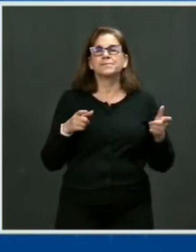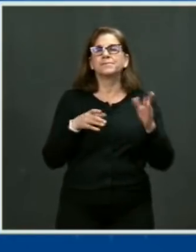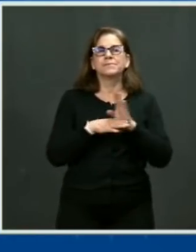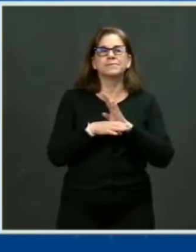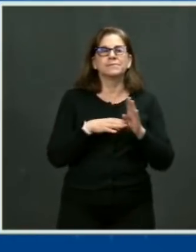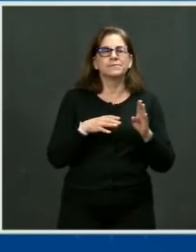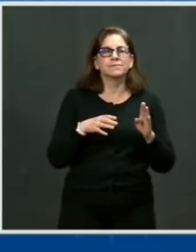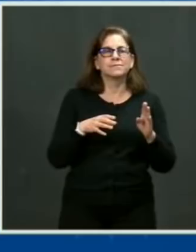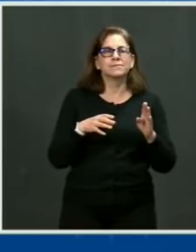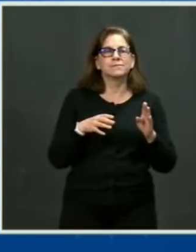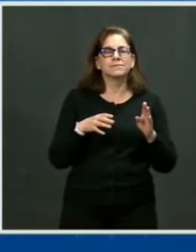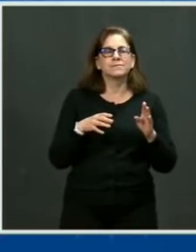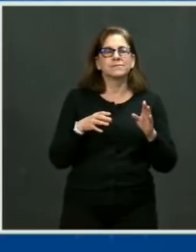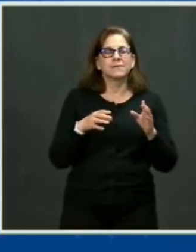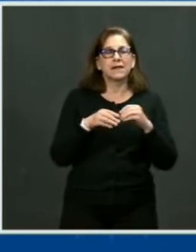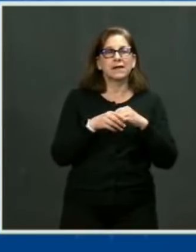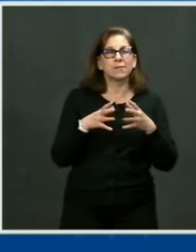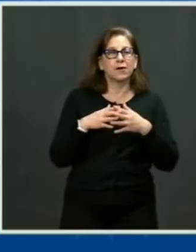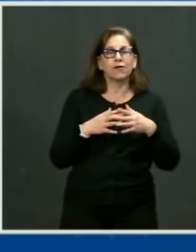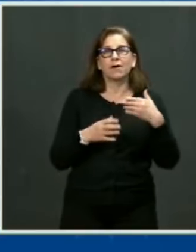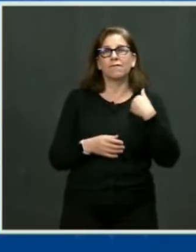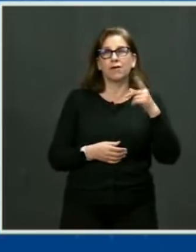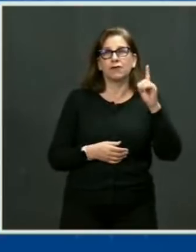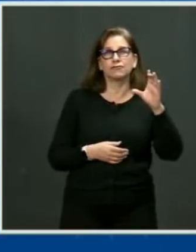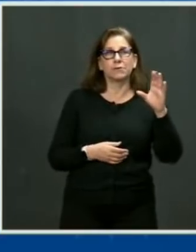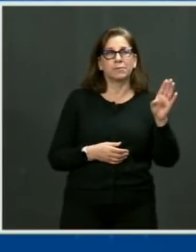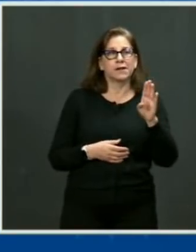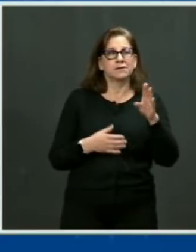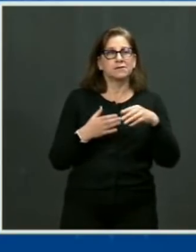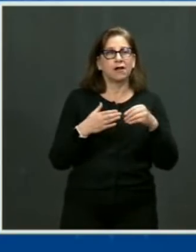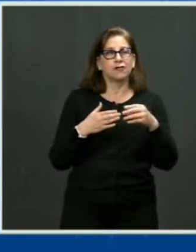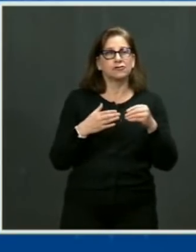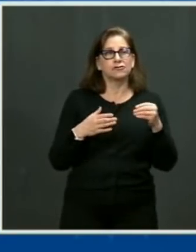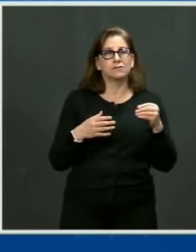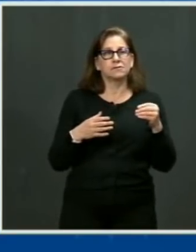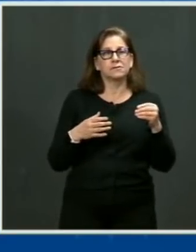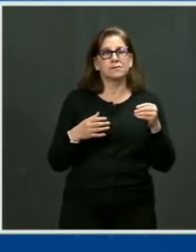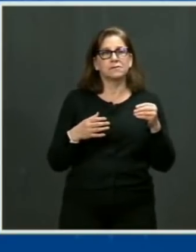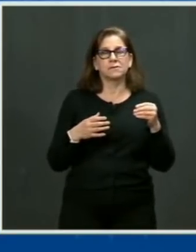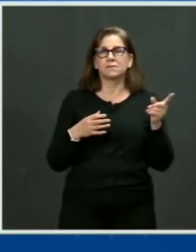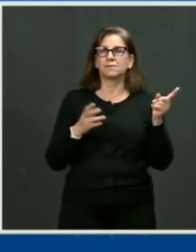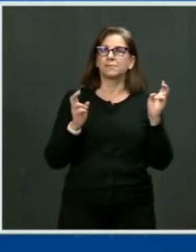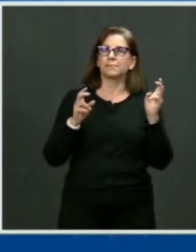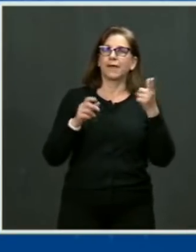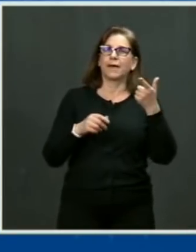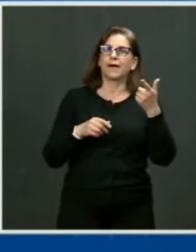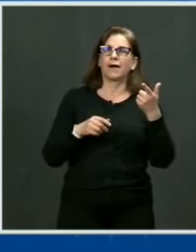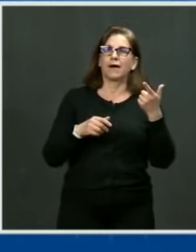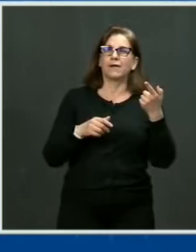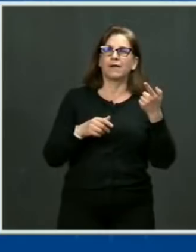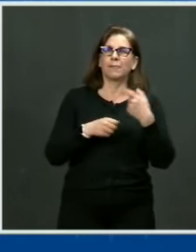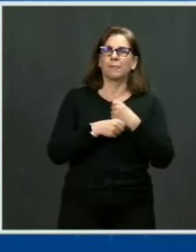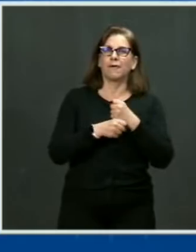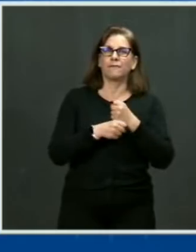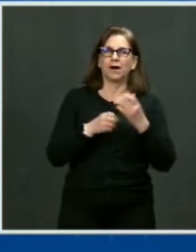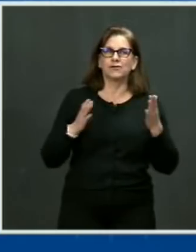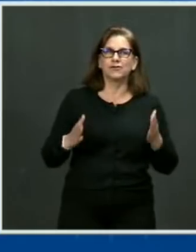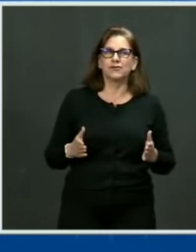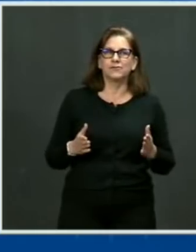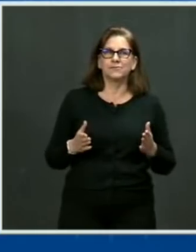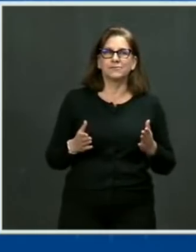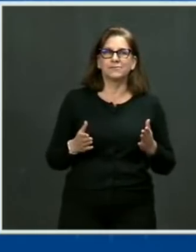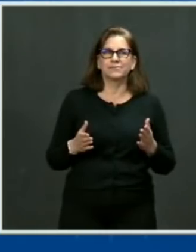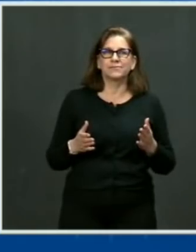has exempt from being sued, are gun manufacturers. Imagine how different it would be